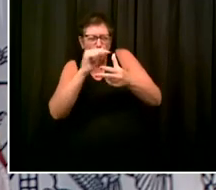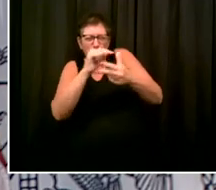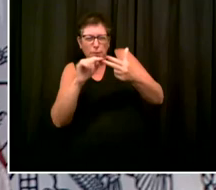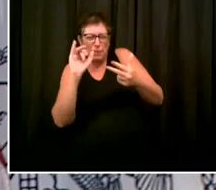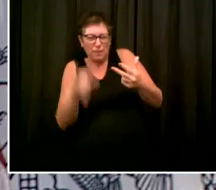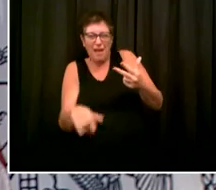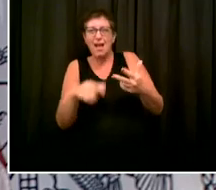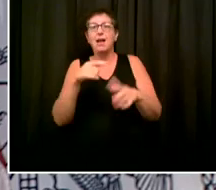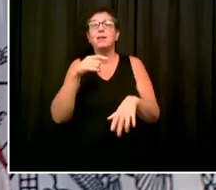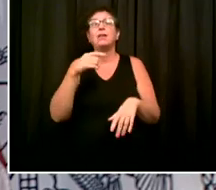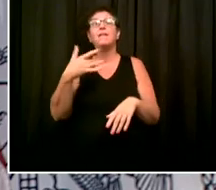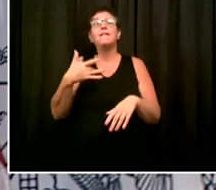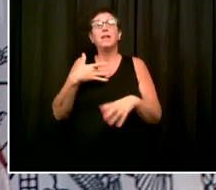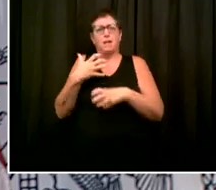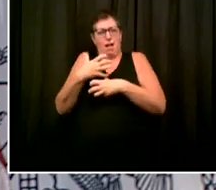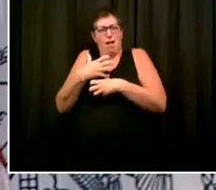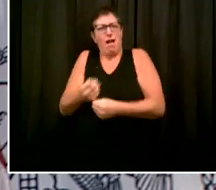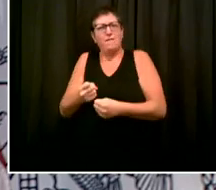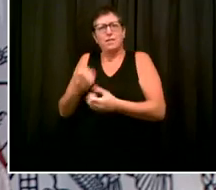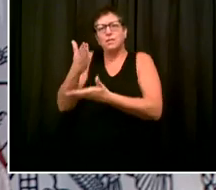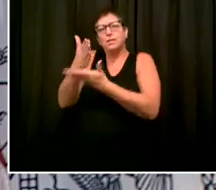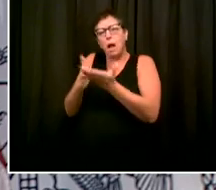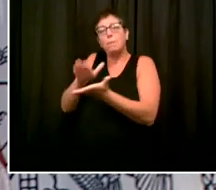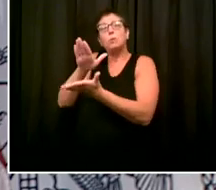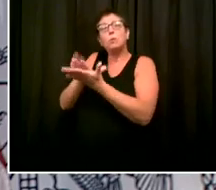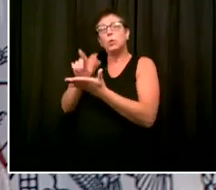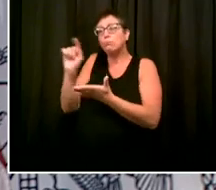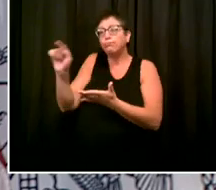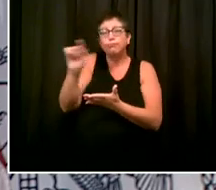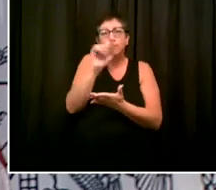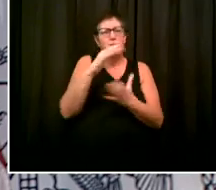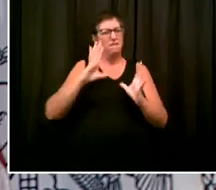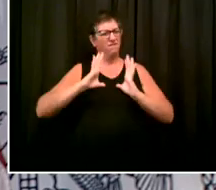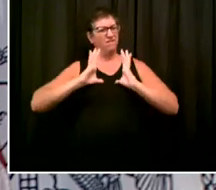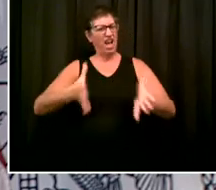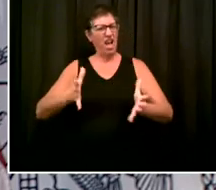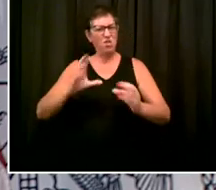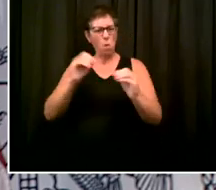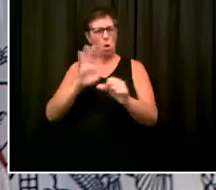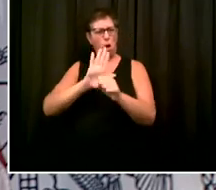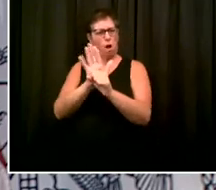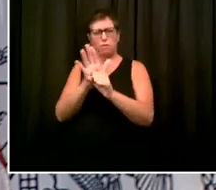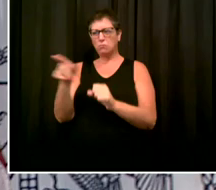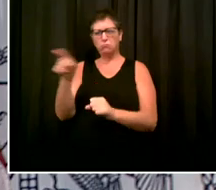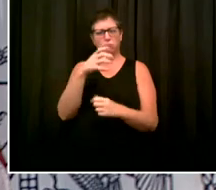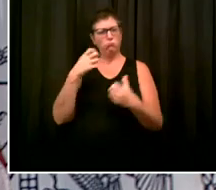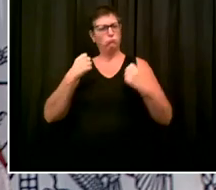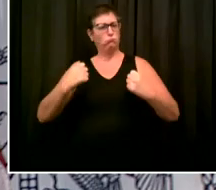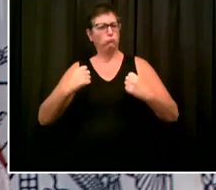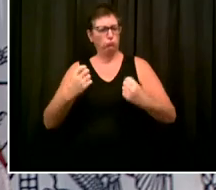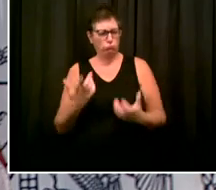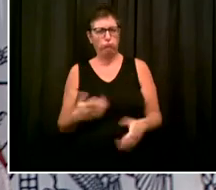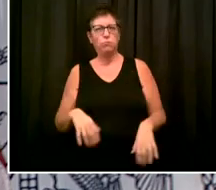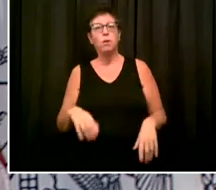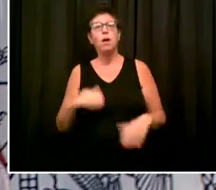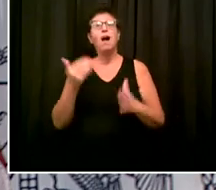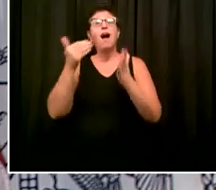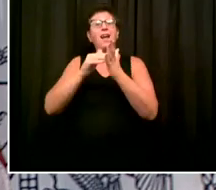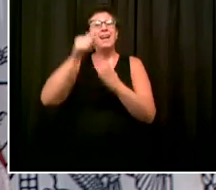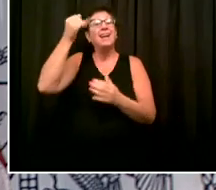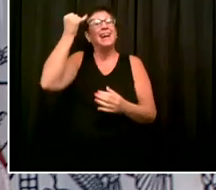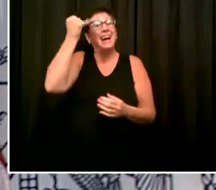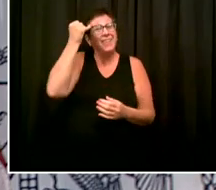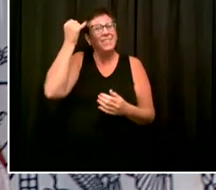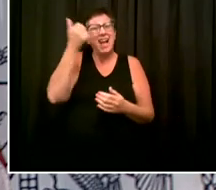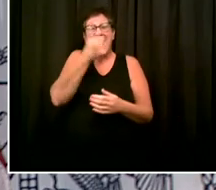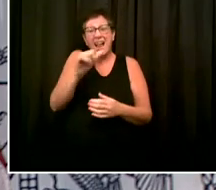The good news is if we need to, in any instance, address a specific case, it's a limited period of